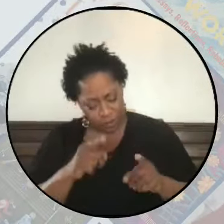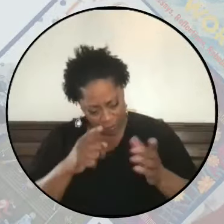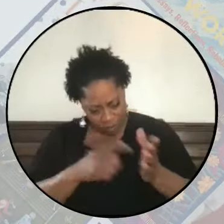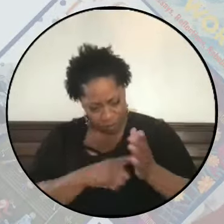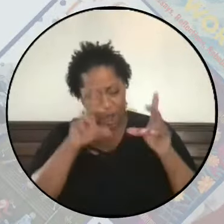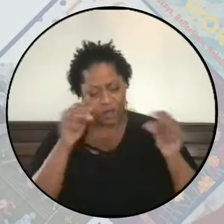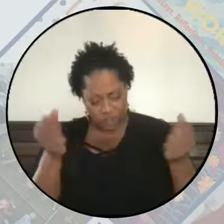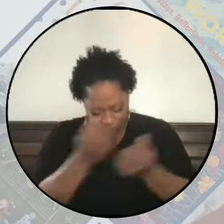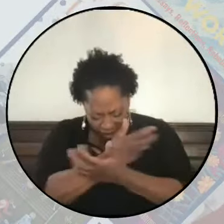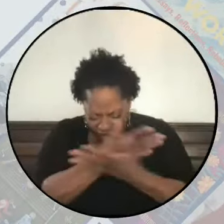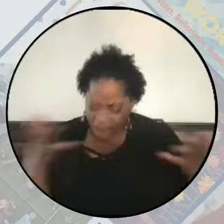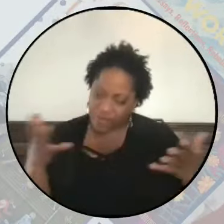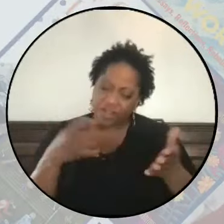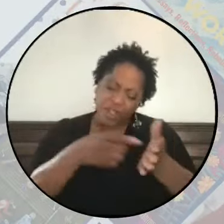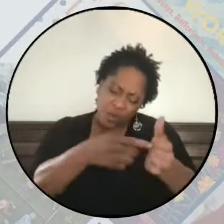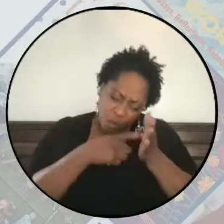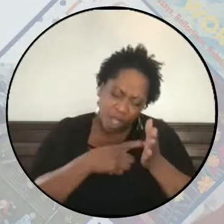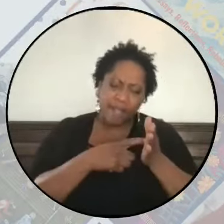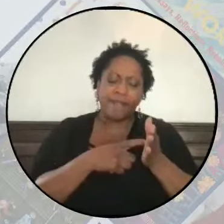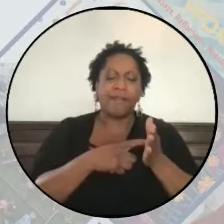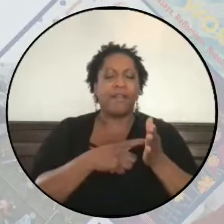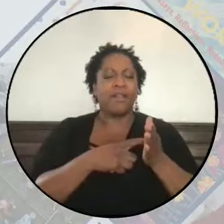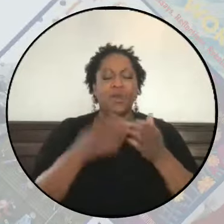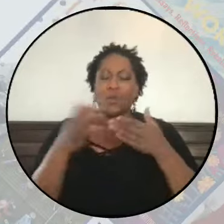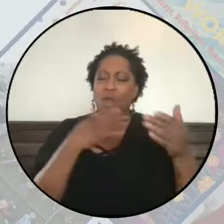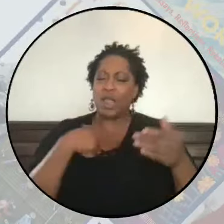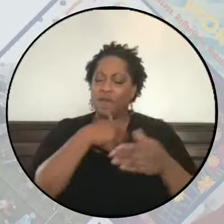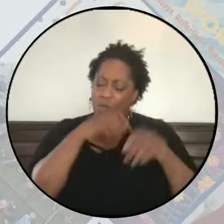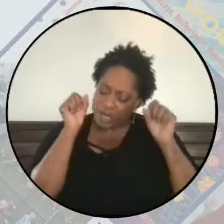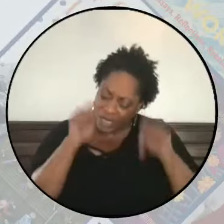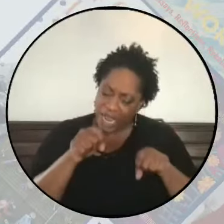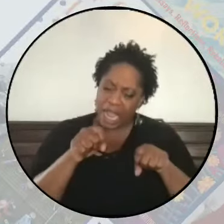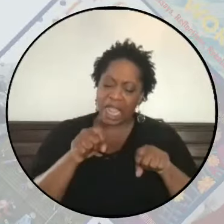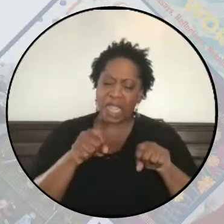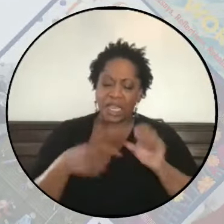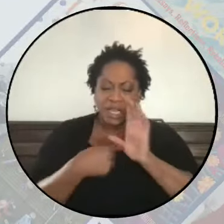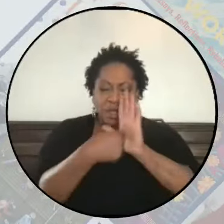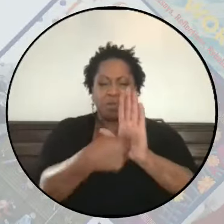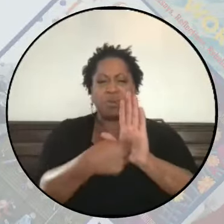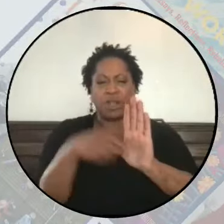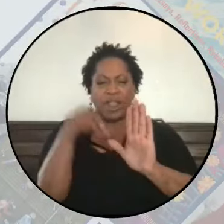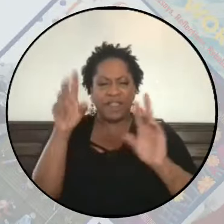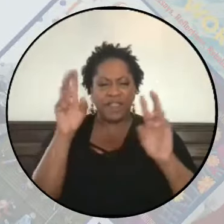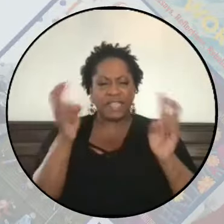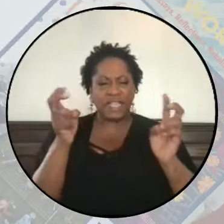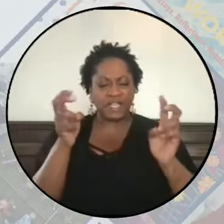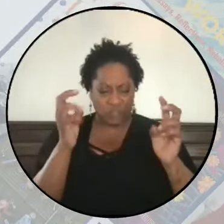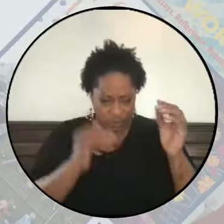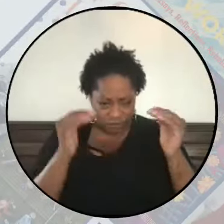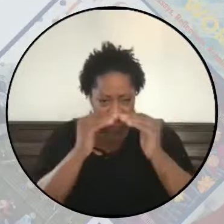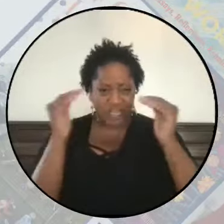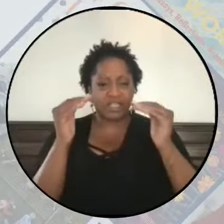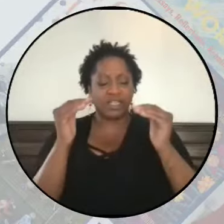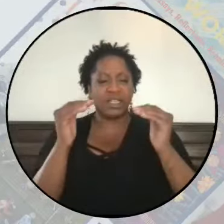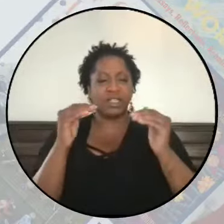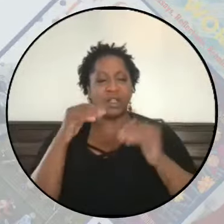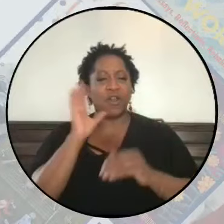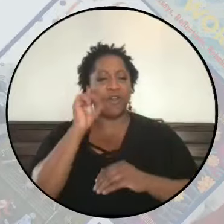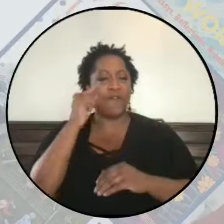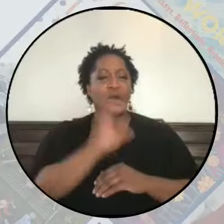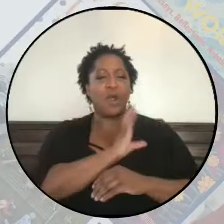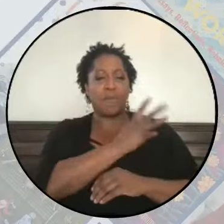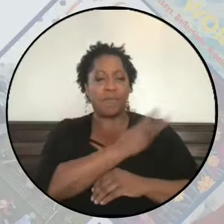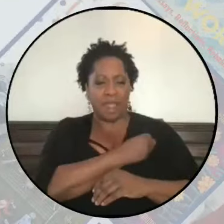we possibly can. We have to bring this issue of justice for Palestine